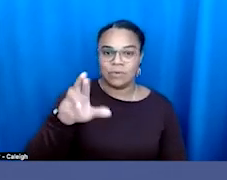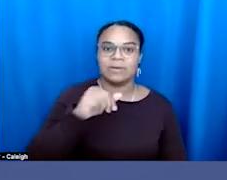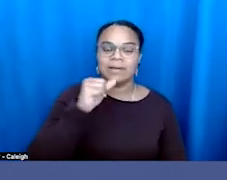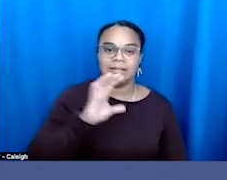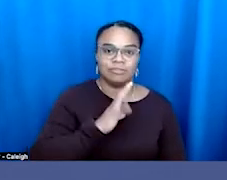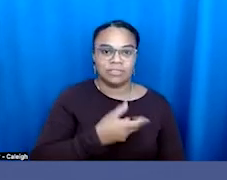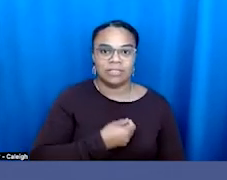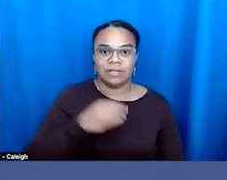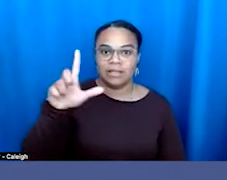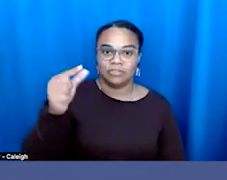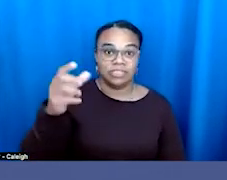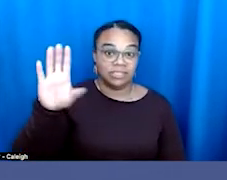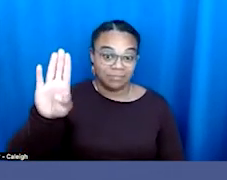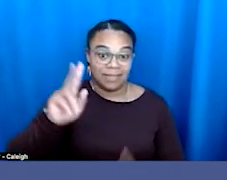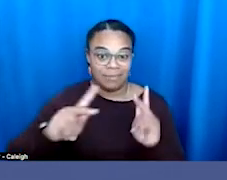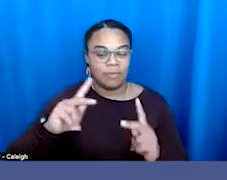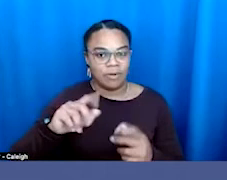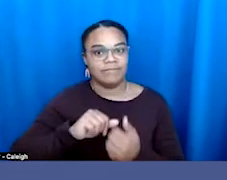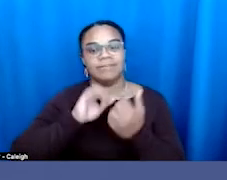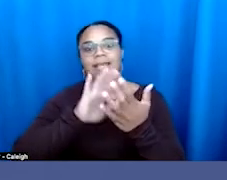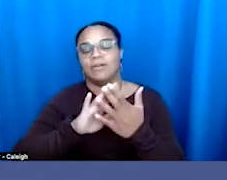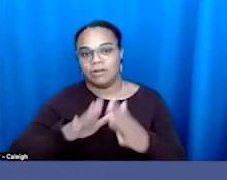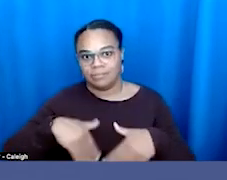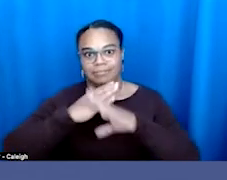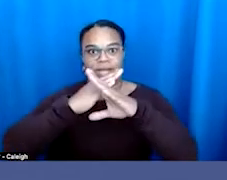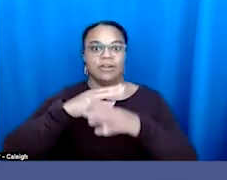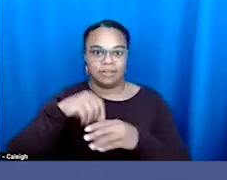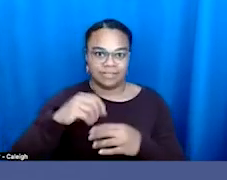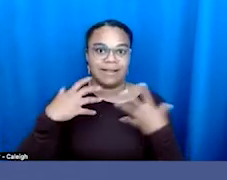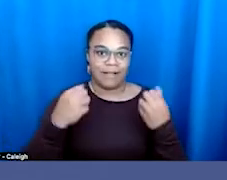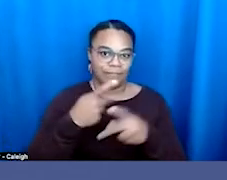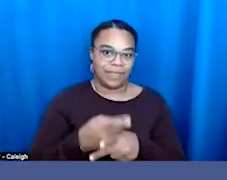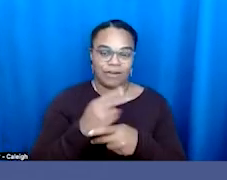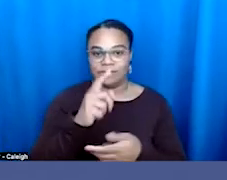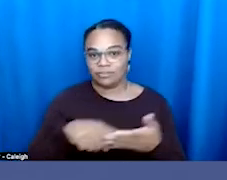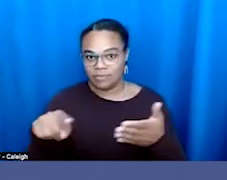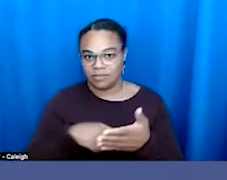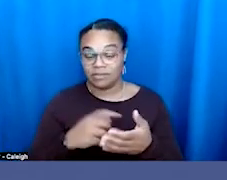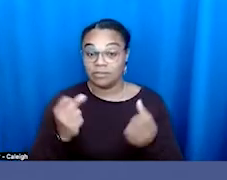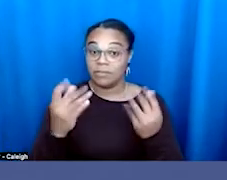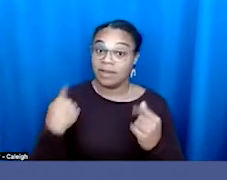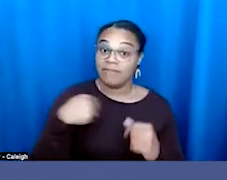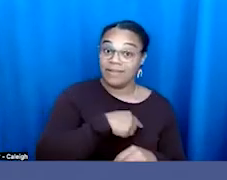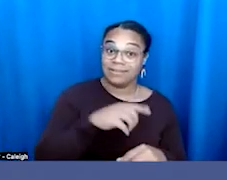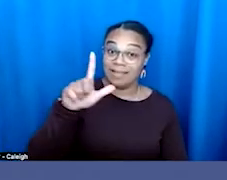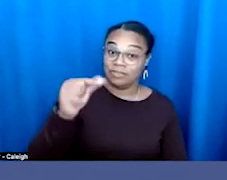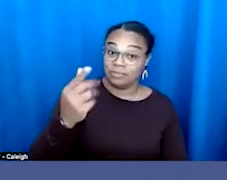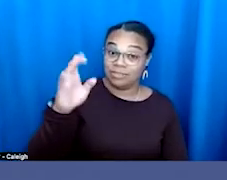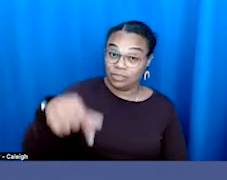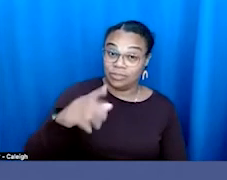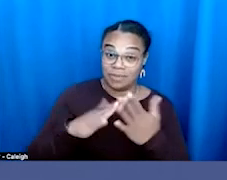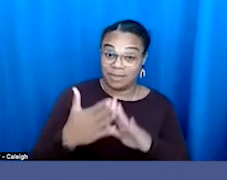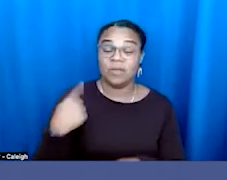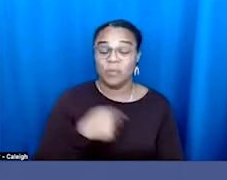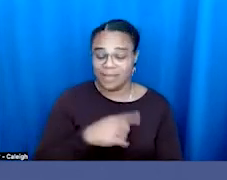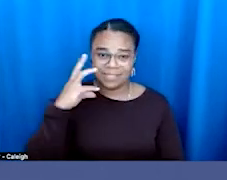people have encountered barriers in healthcare and discrimination. So, those of us in the LGBT community experience healthcare